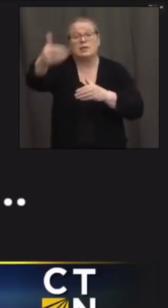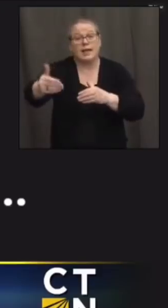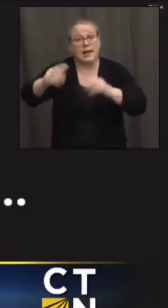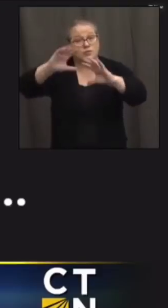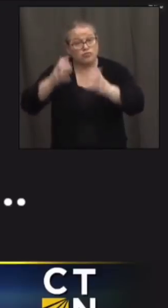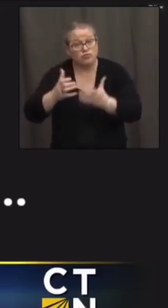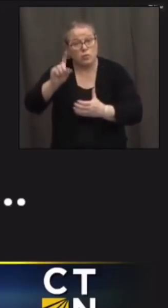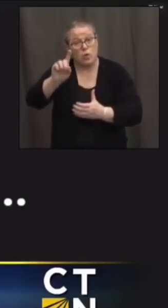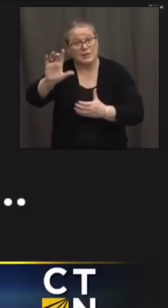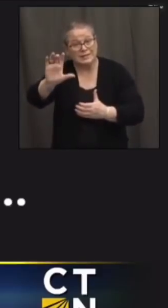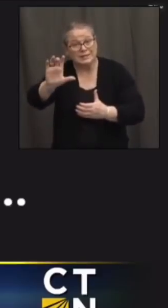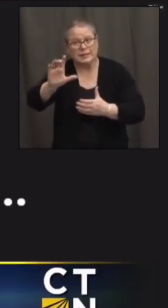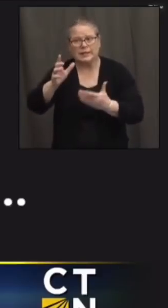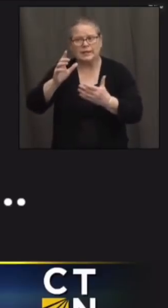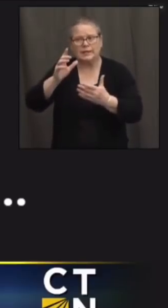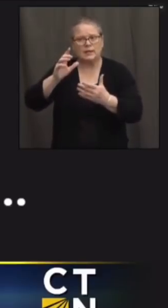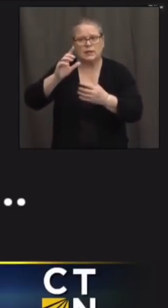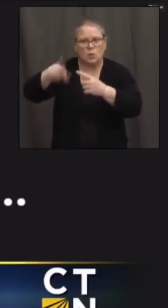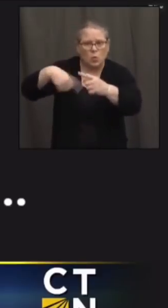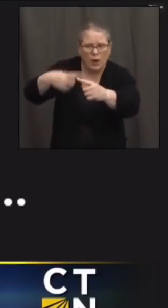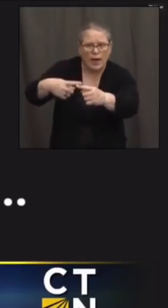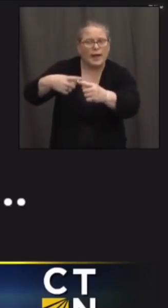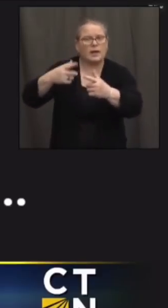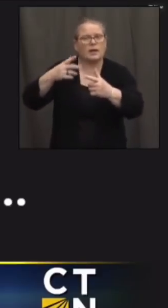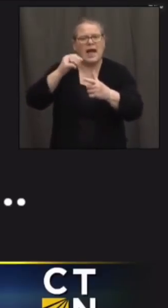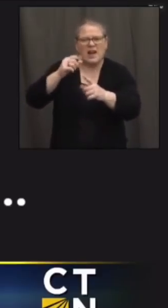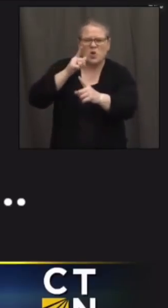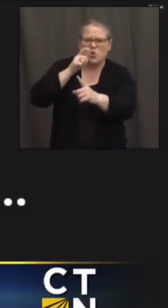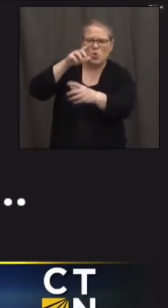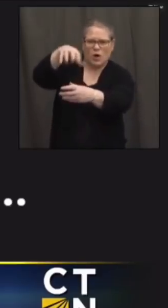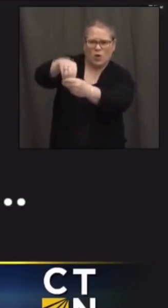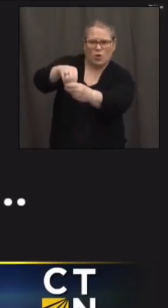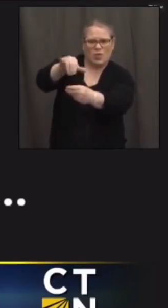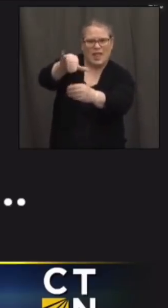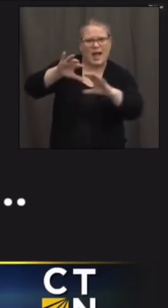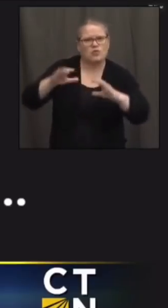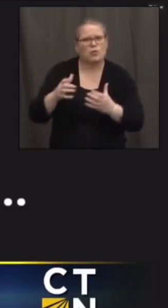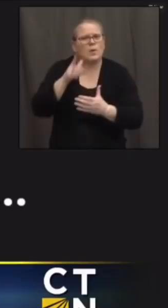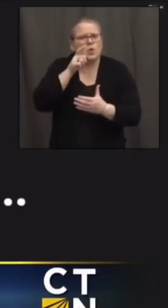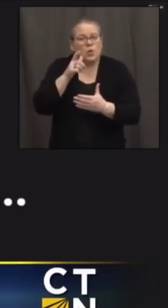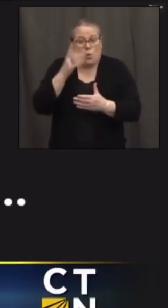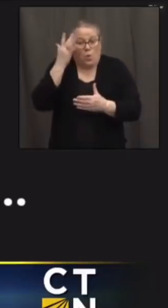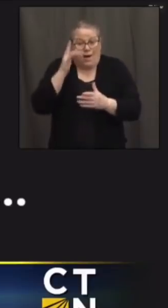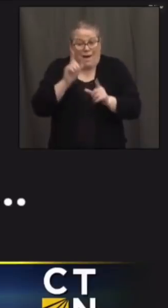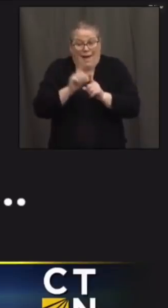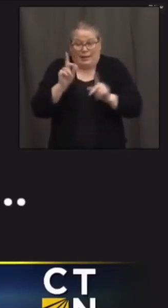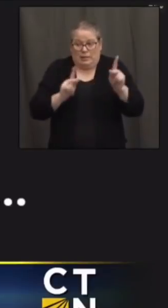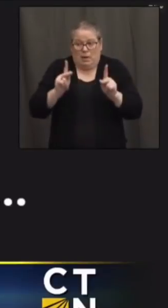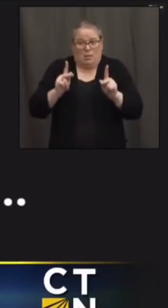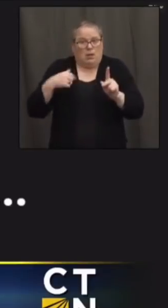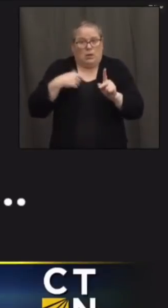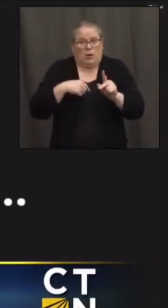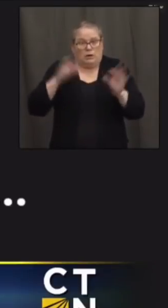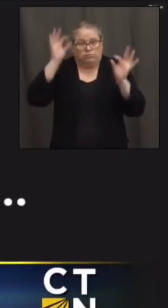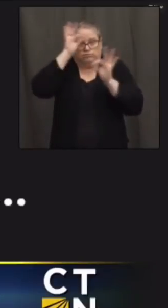next group might be because right now we're kind of in a situation where we don't at least as the public don't really know what the next step is